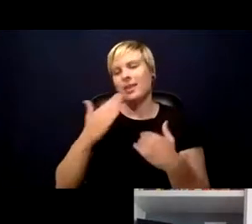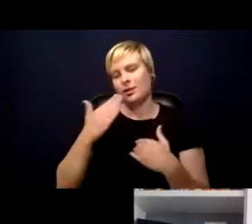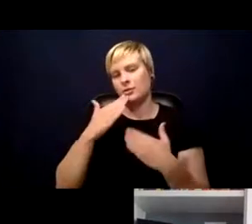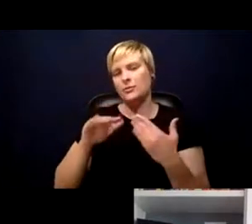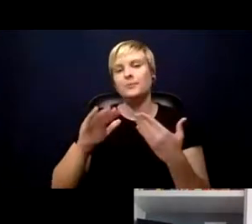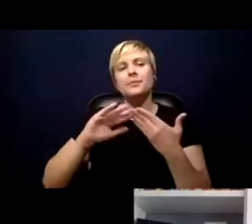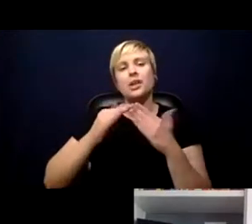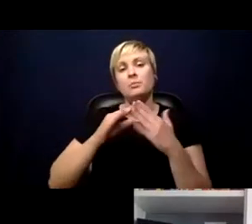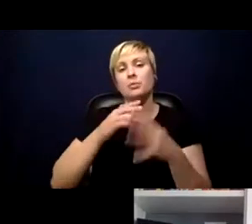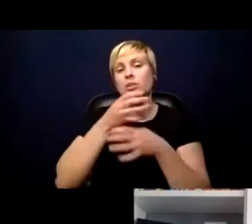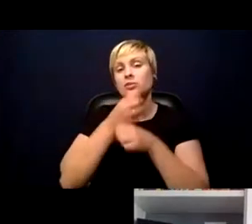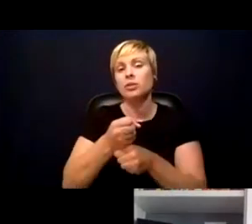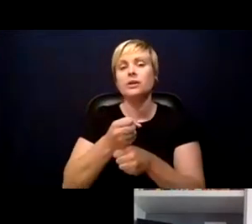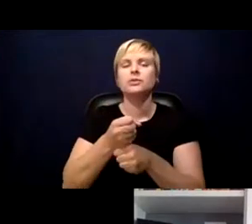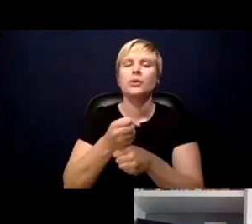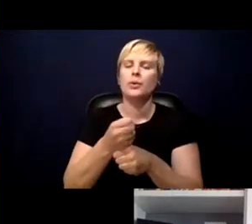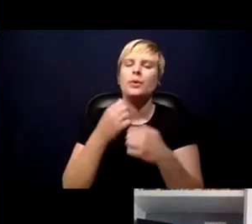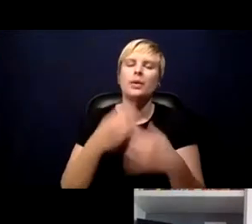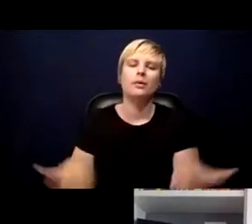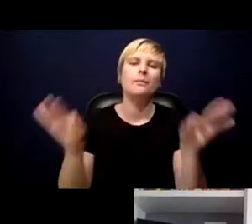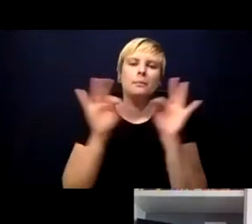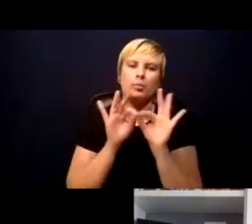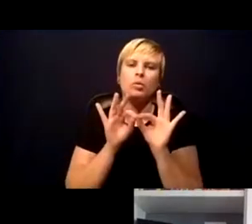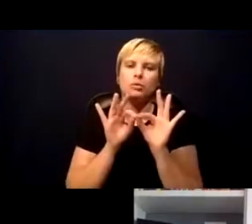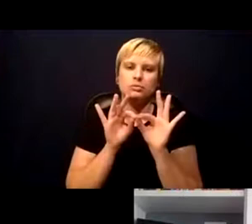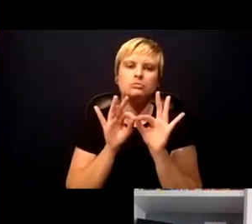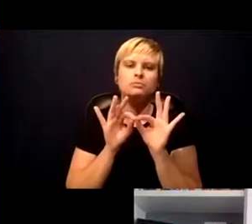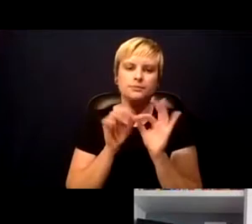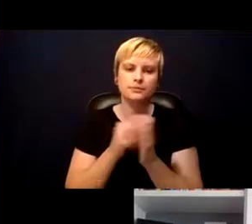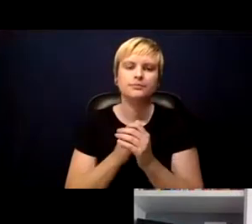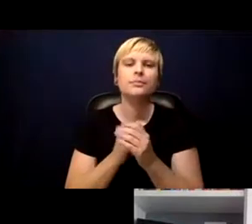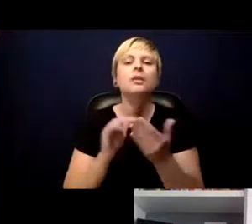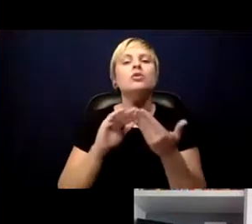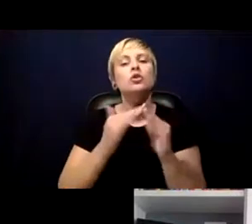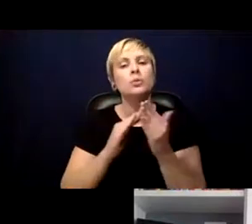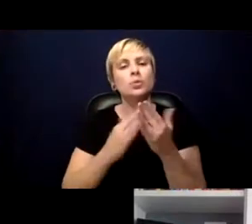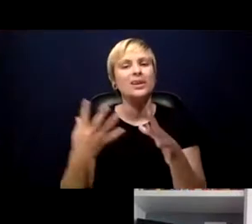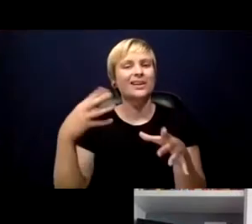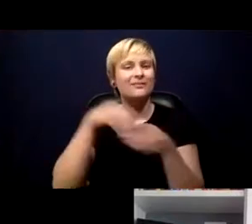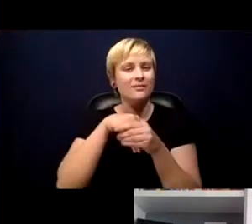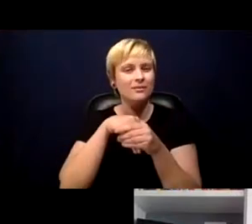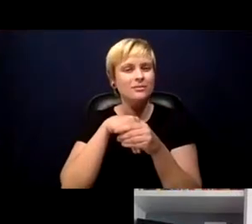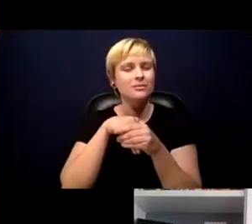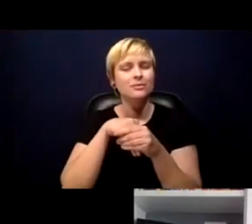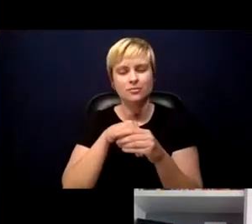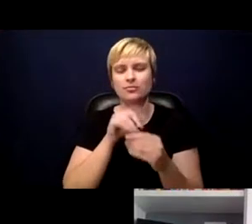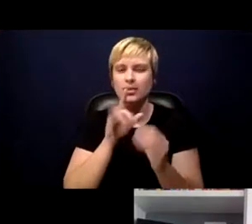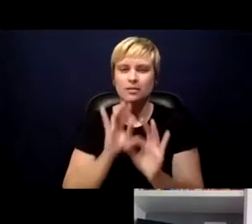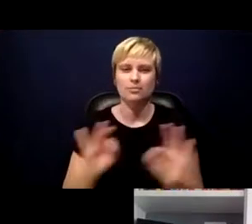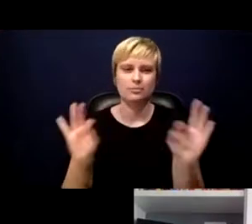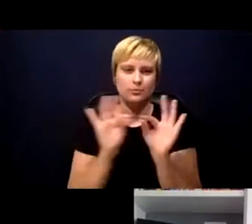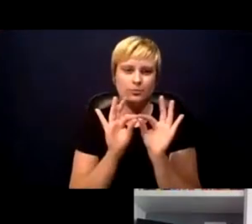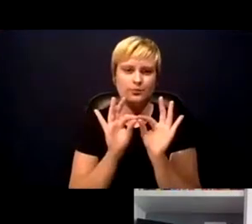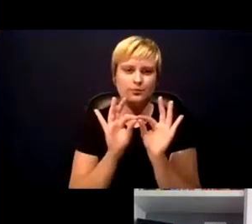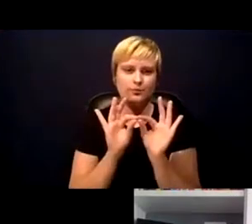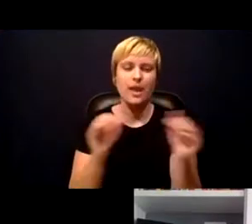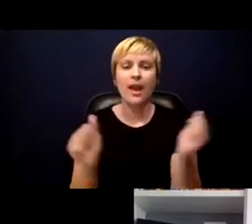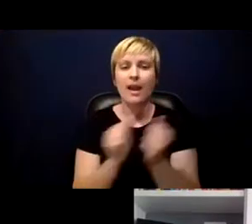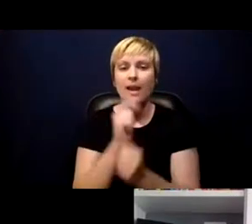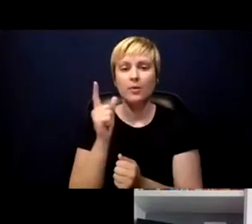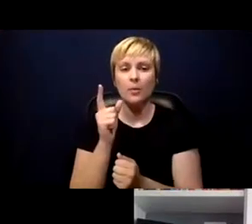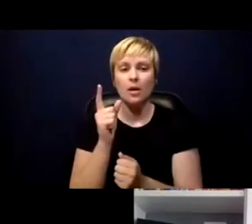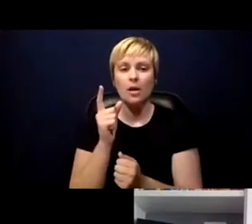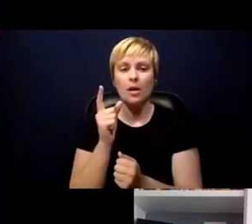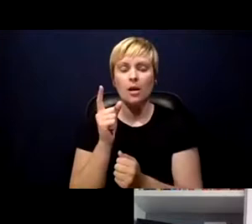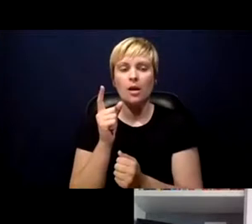crucial and essential. Community engagement is important. Everyone with a disease lives